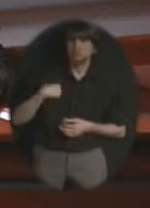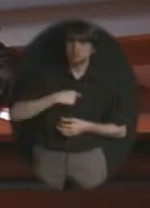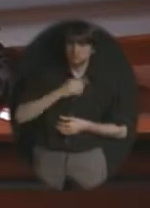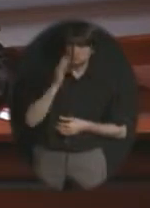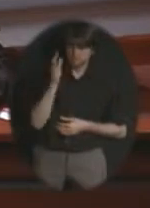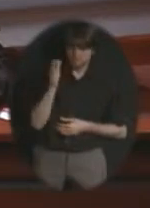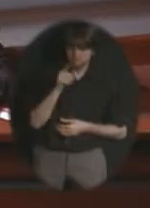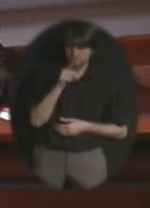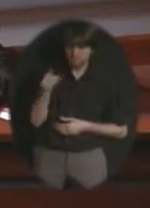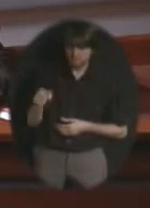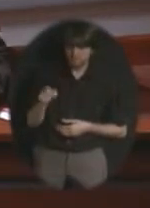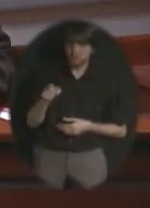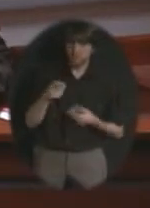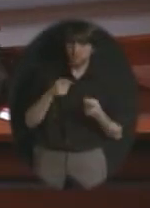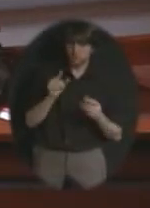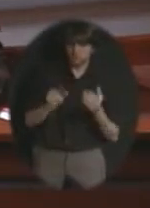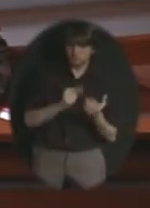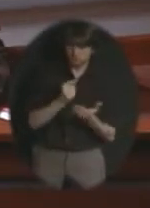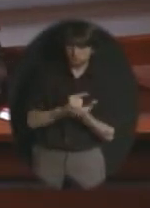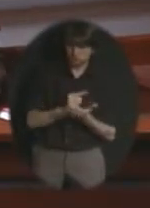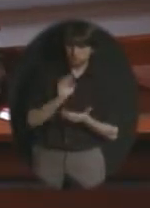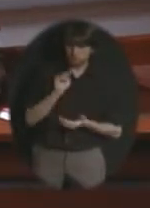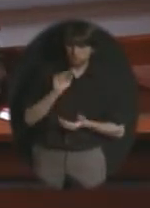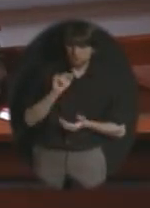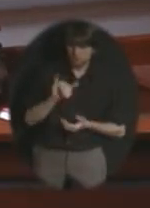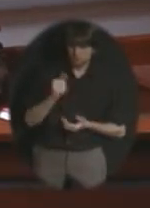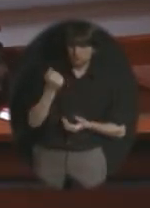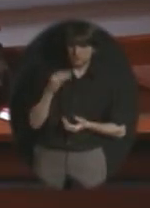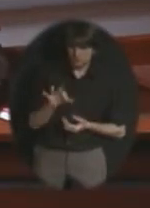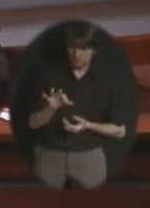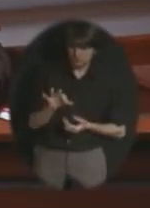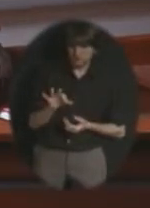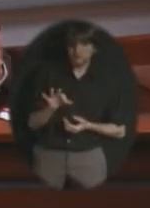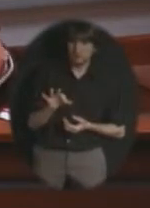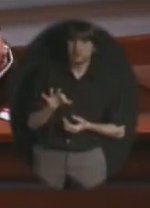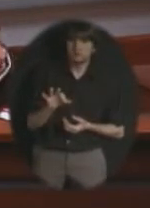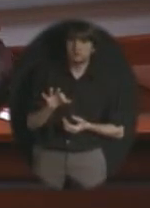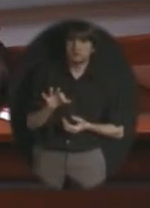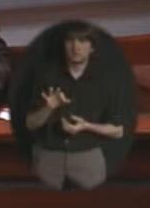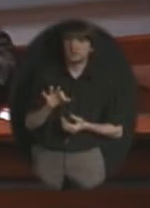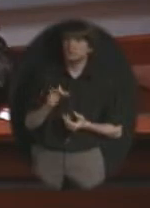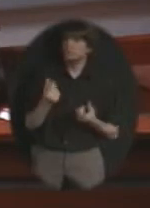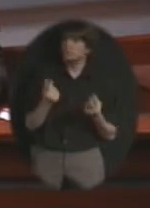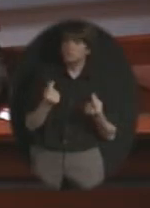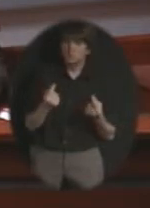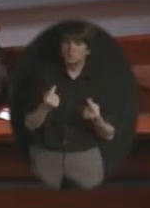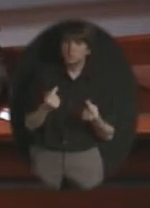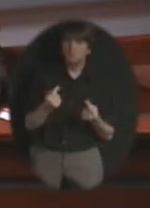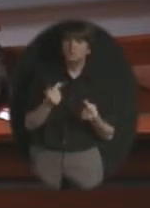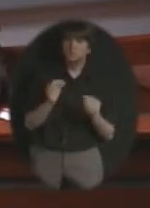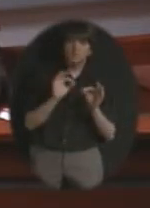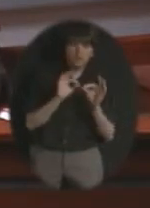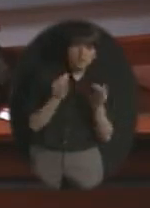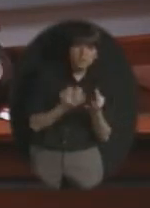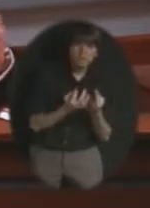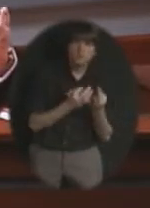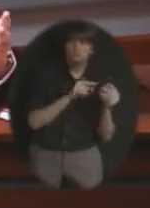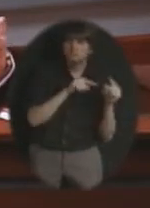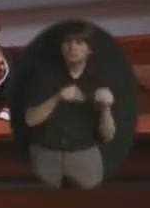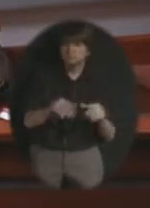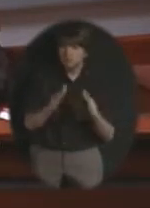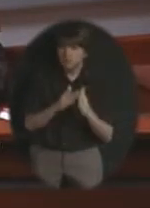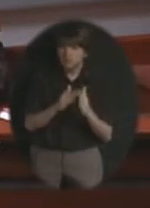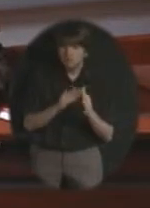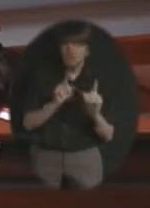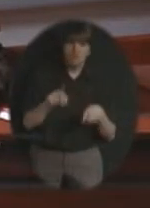on May 19th we hold this event called graduation that brings relatives into town who buy gas they go to the